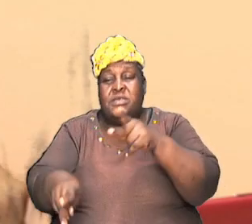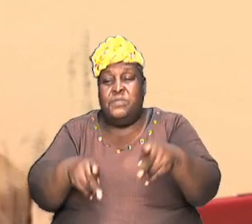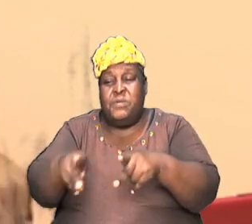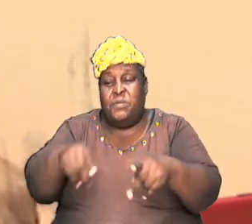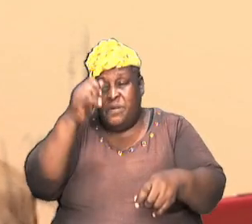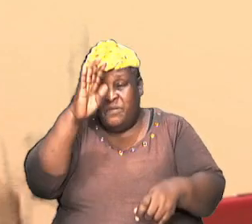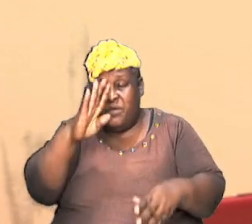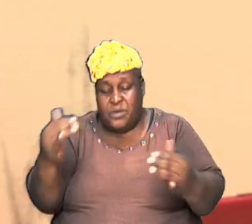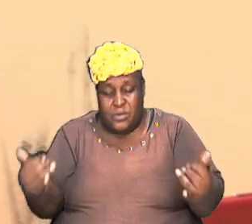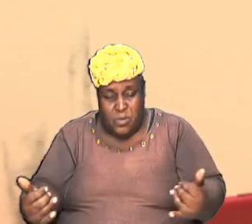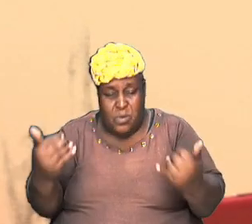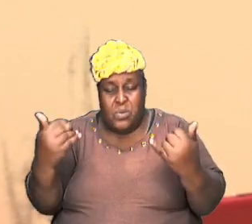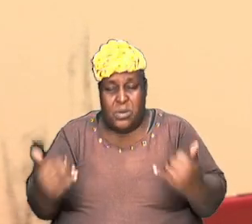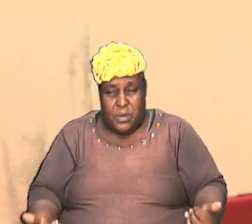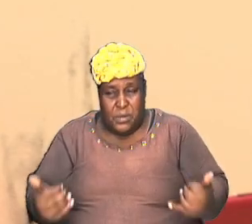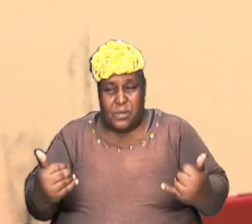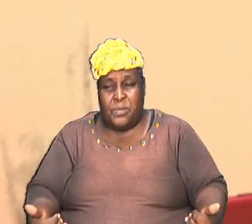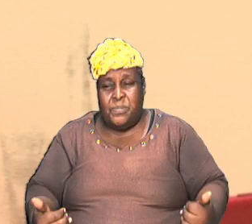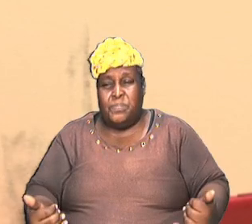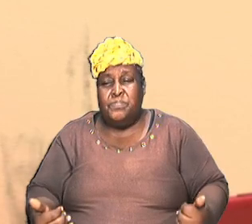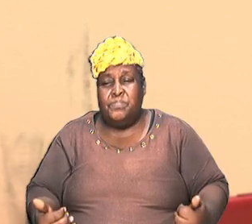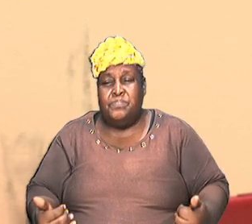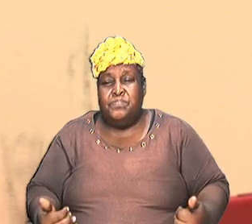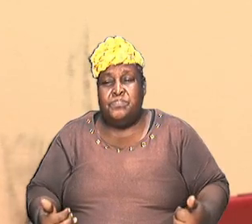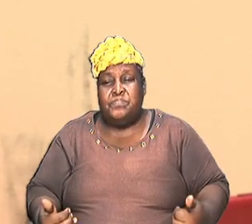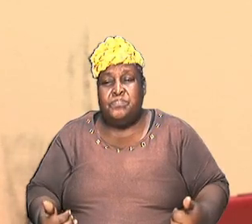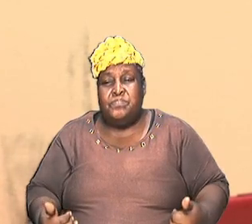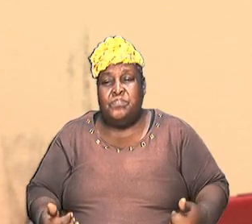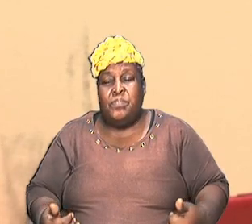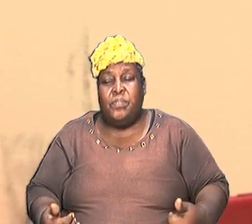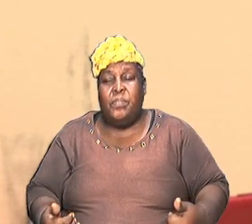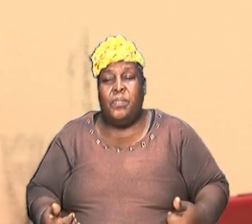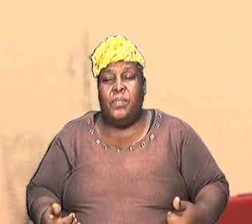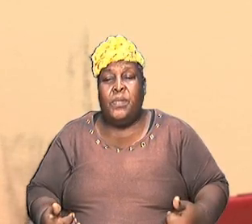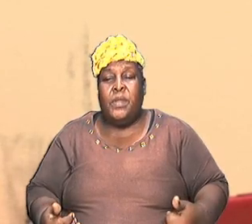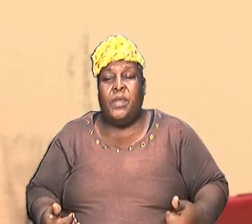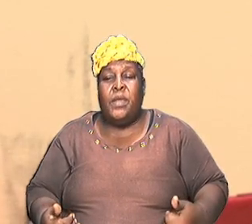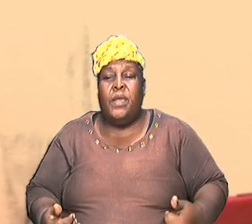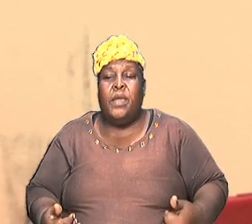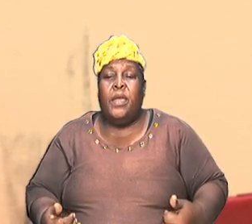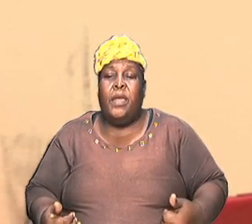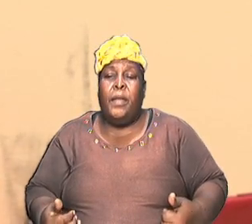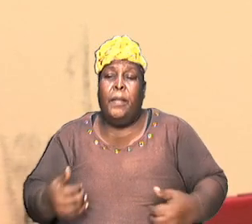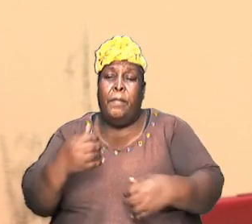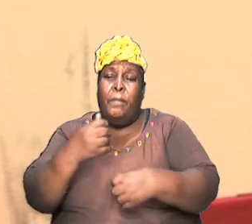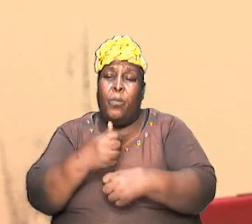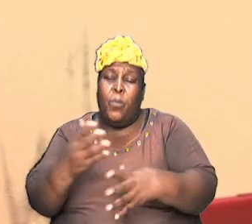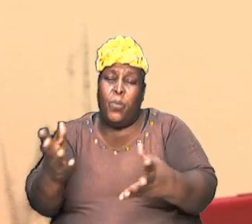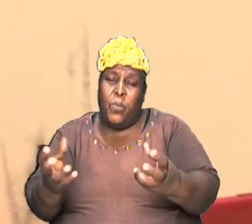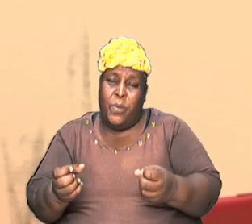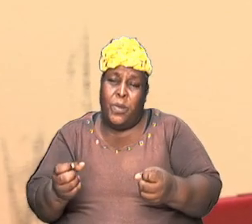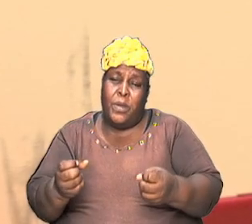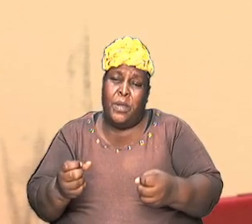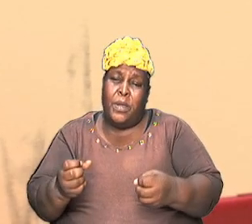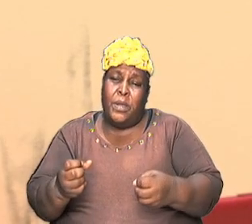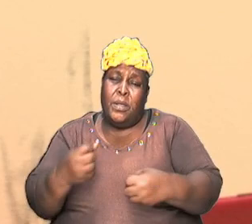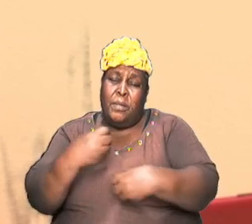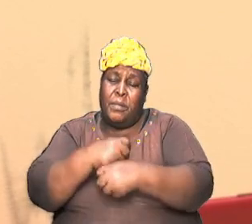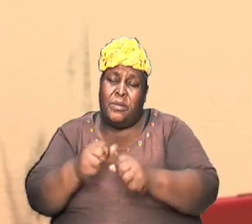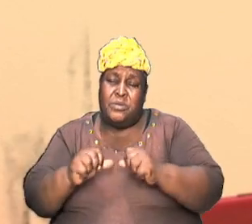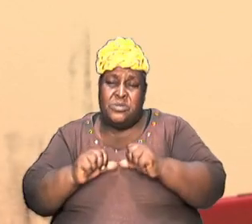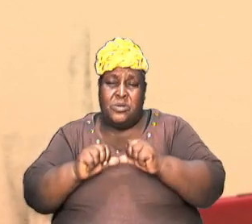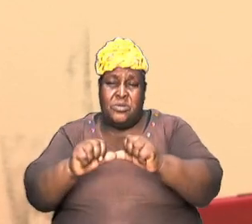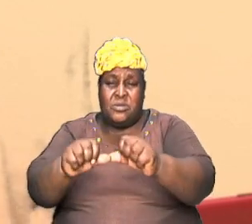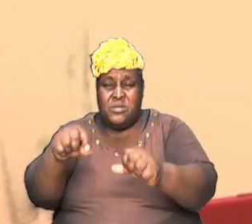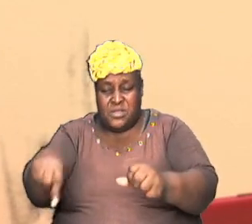today. And so, propel us to continue in this faith that we are a